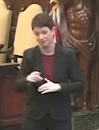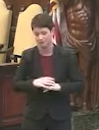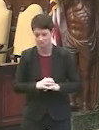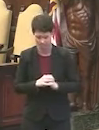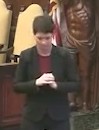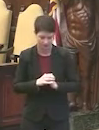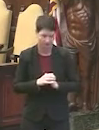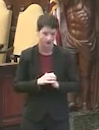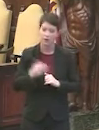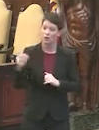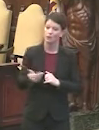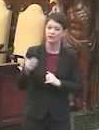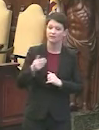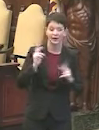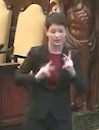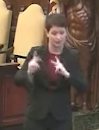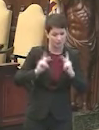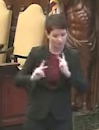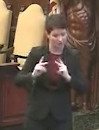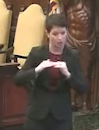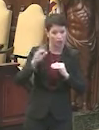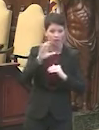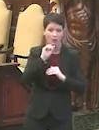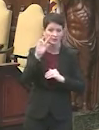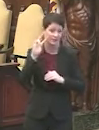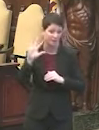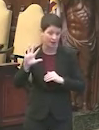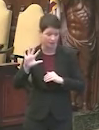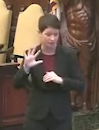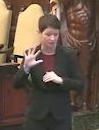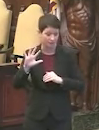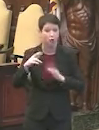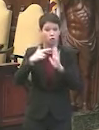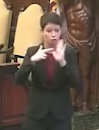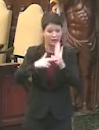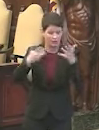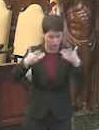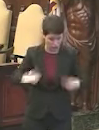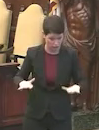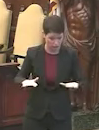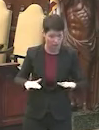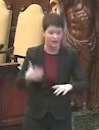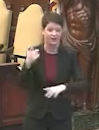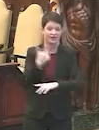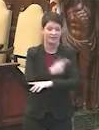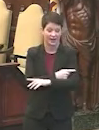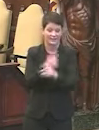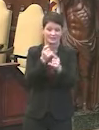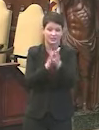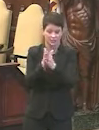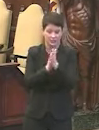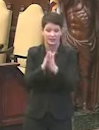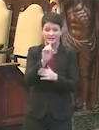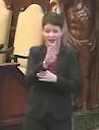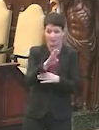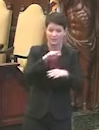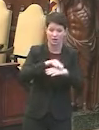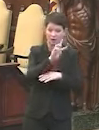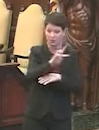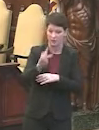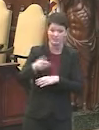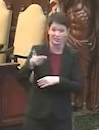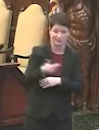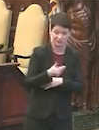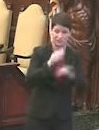Now, we are inviting people who are over to the age of 75 who have registered at our vaccine interest database on our website in the